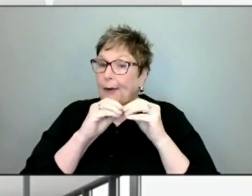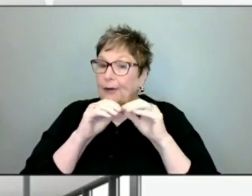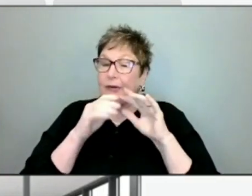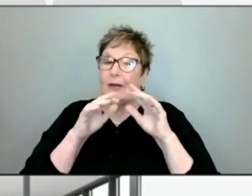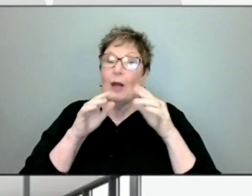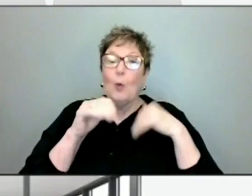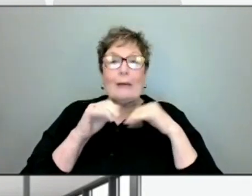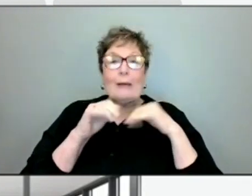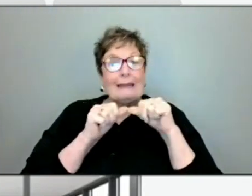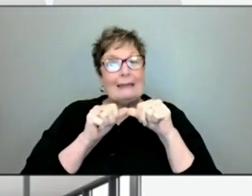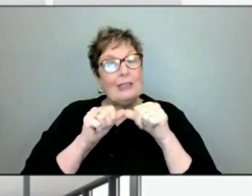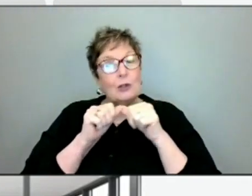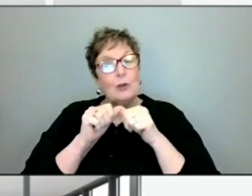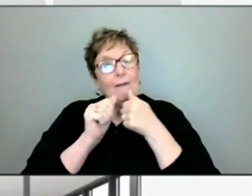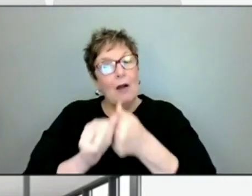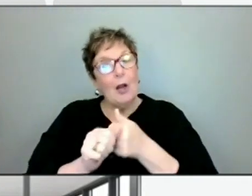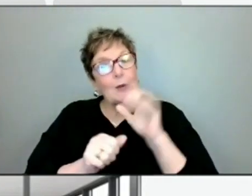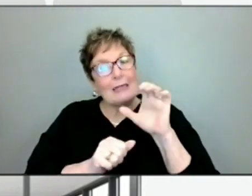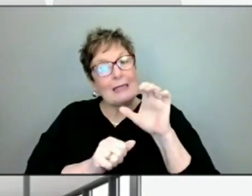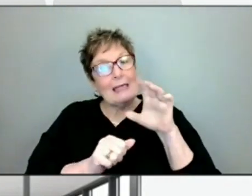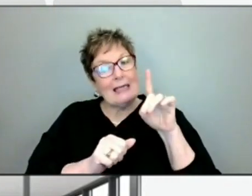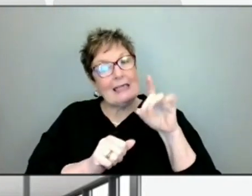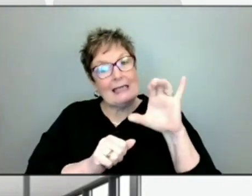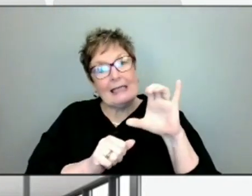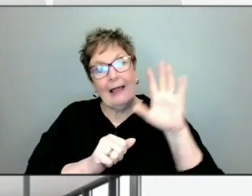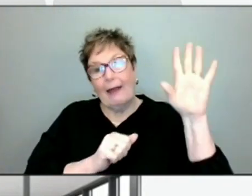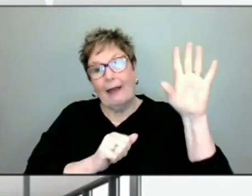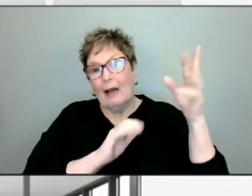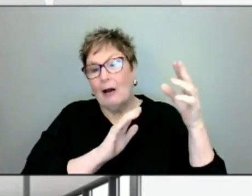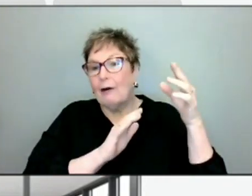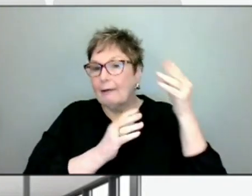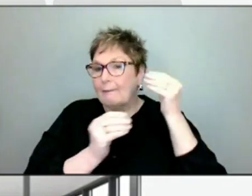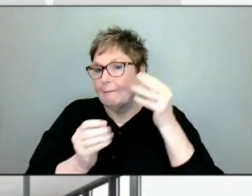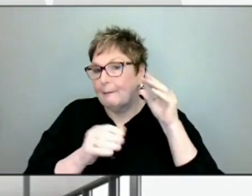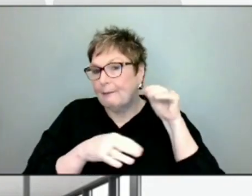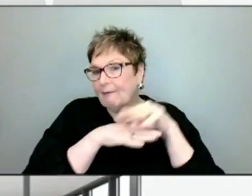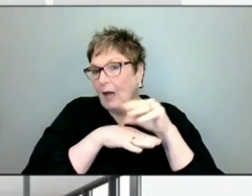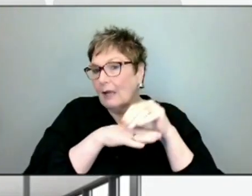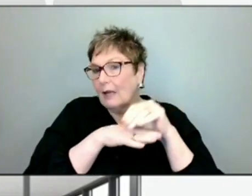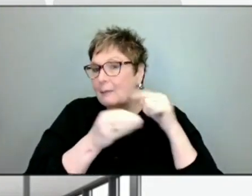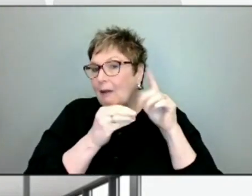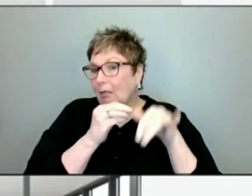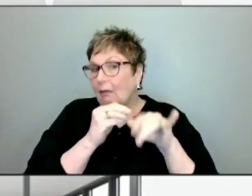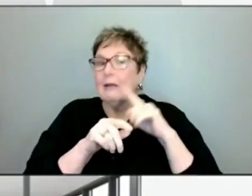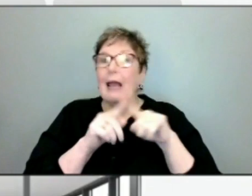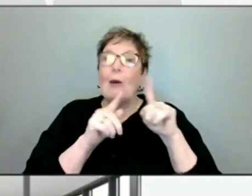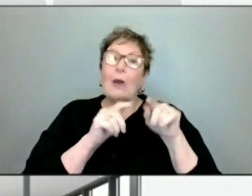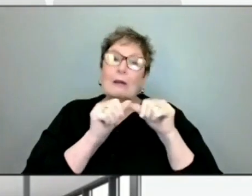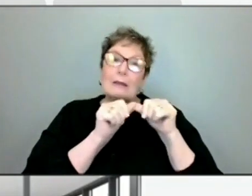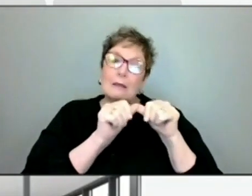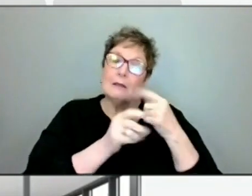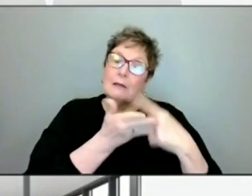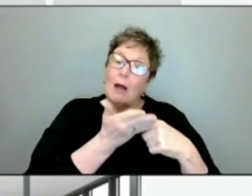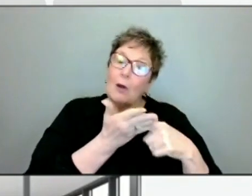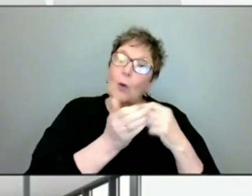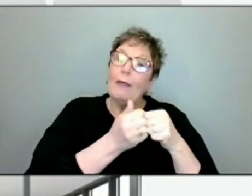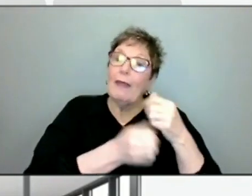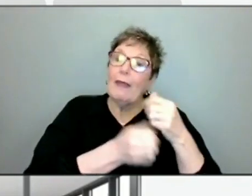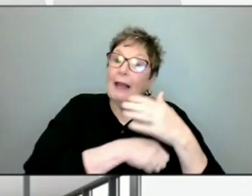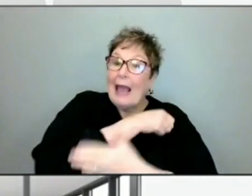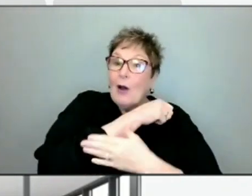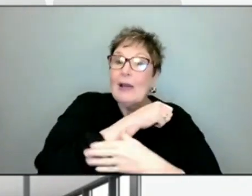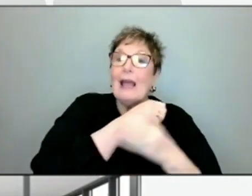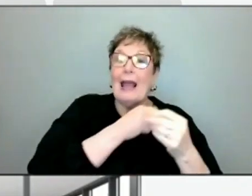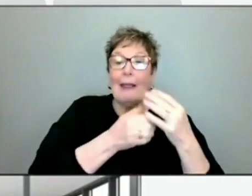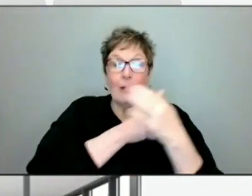CDC guidance on this. And we're also having ongoing conversations with the county and with our board in terms